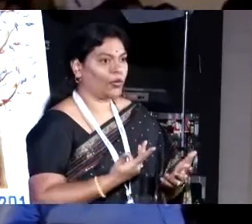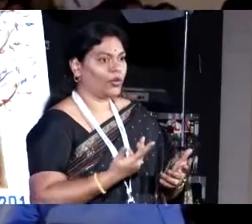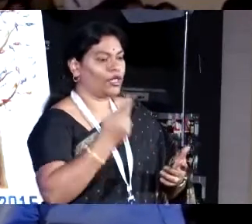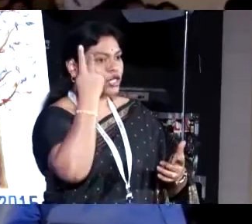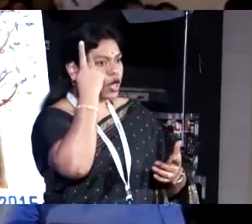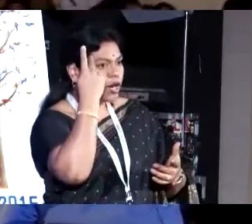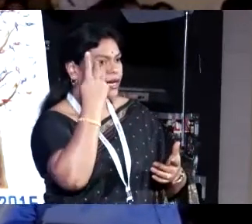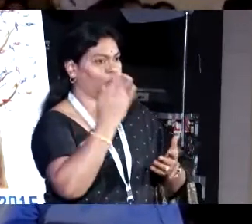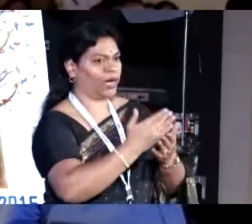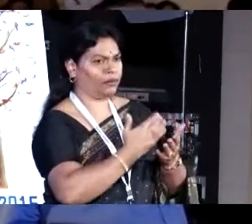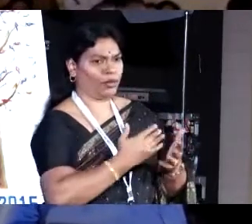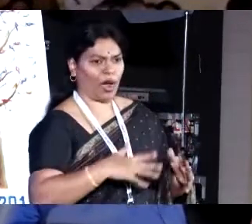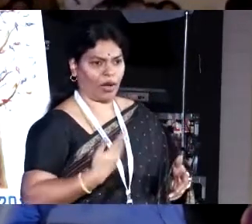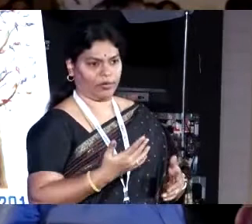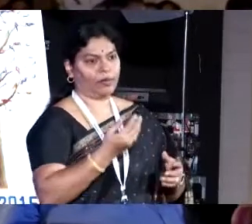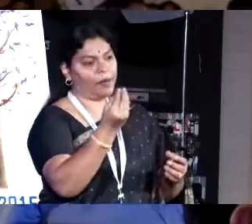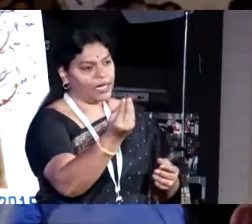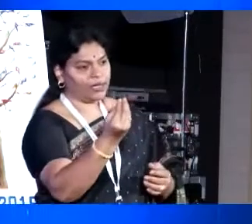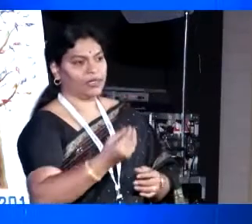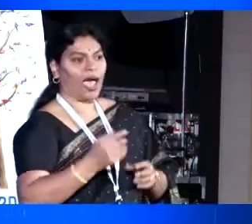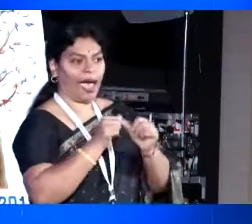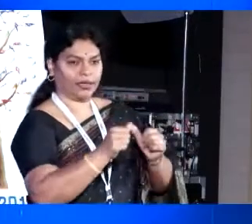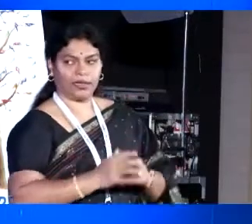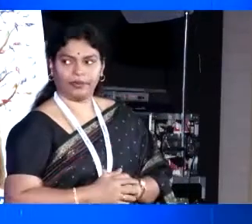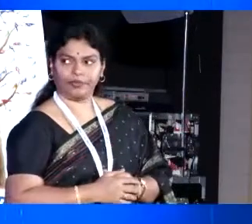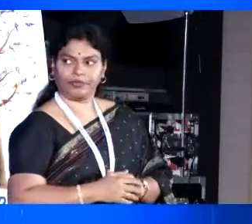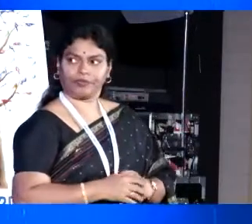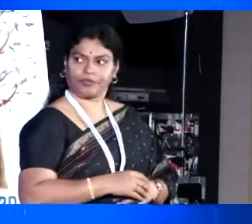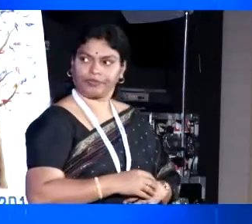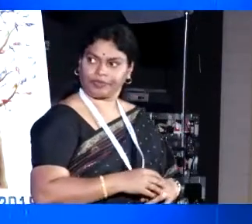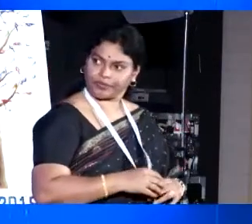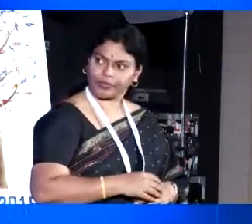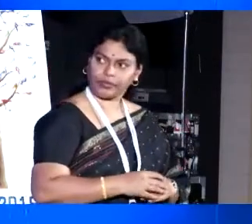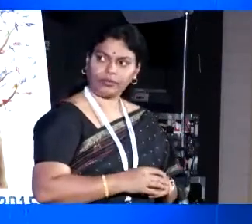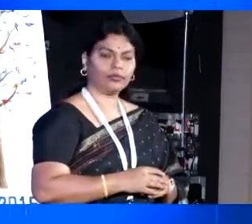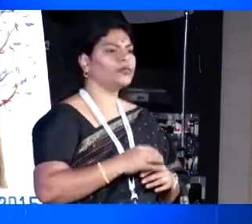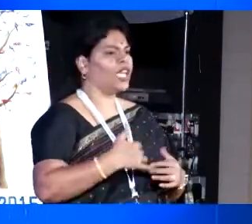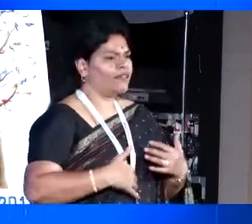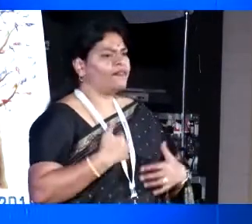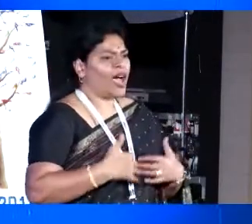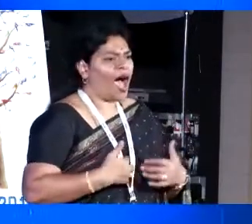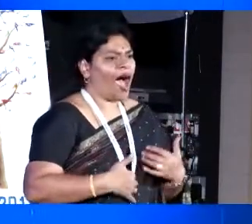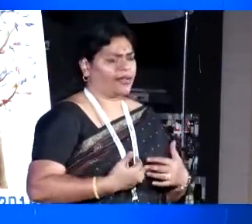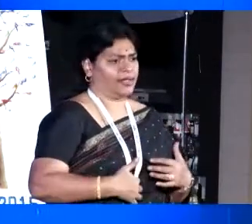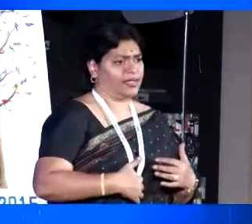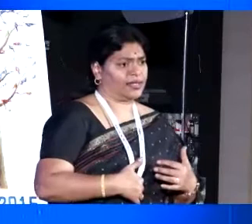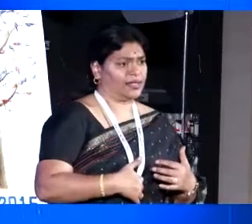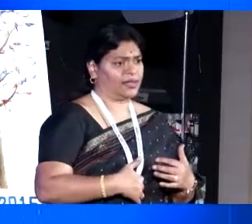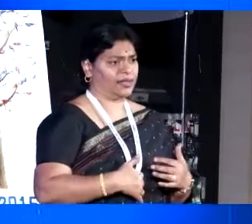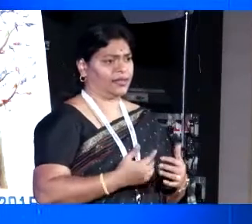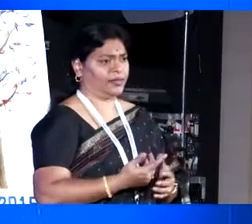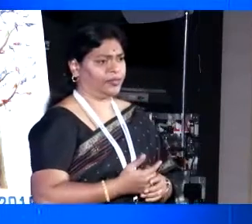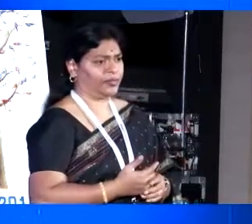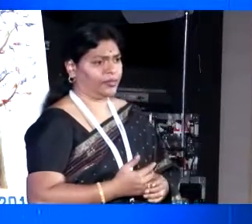matter. Please, I relate hunger to this kid. What else?